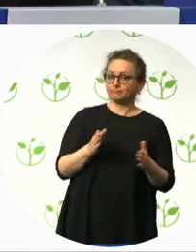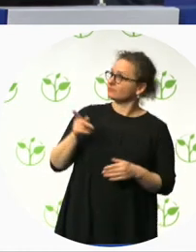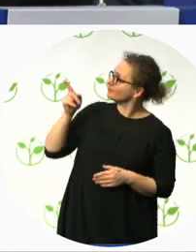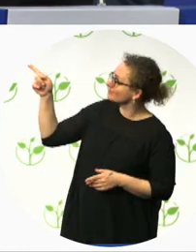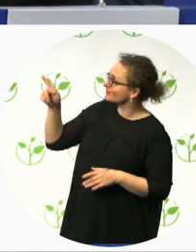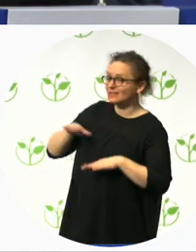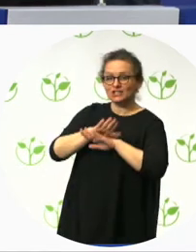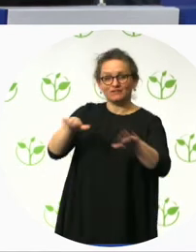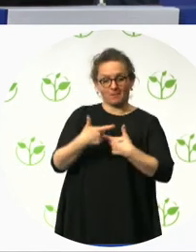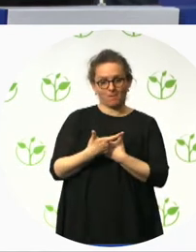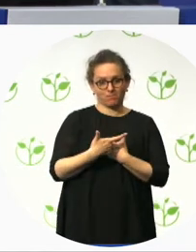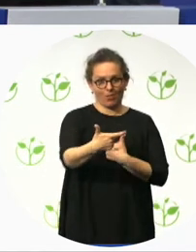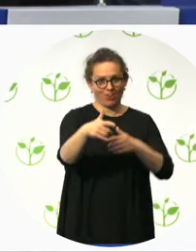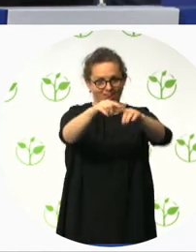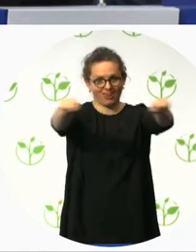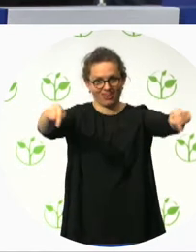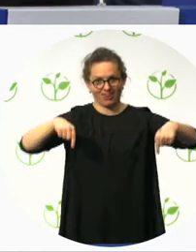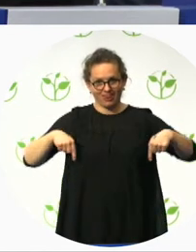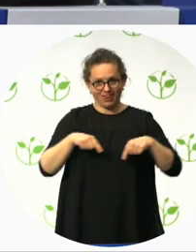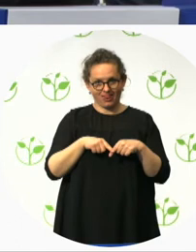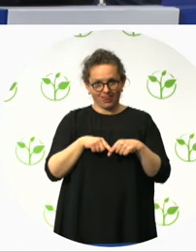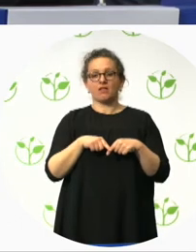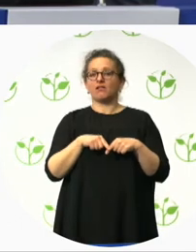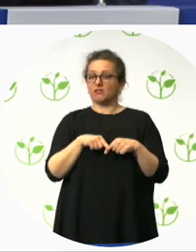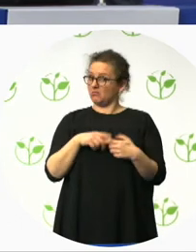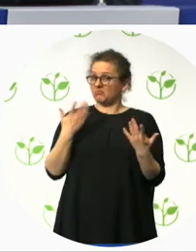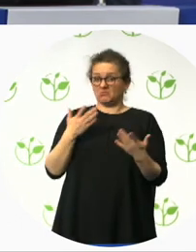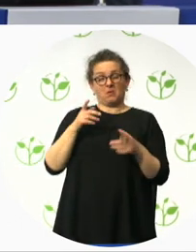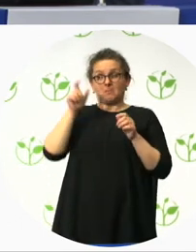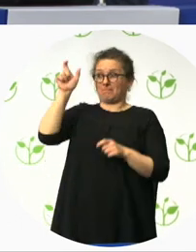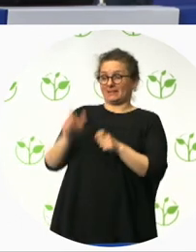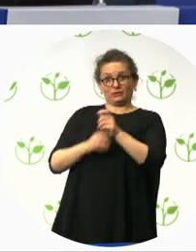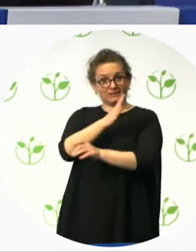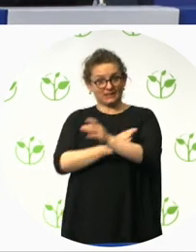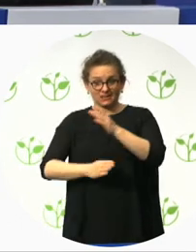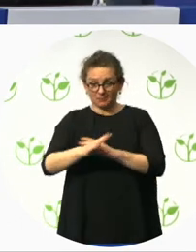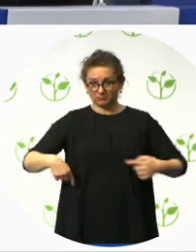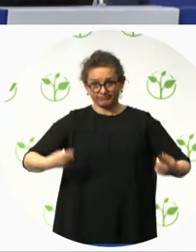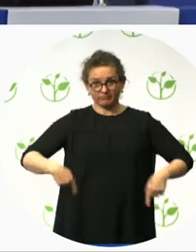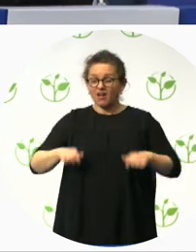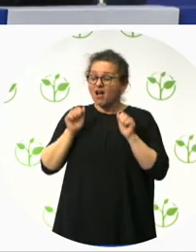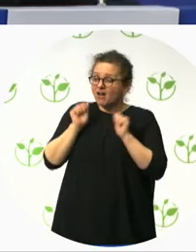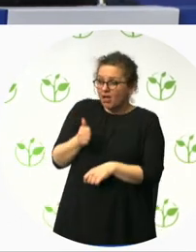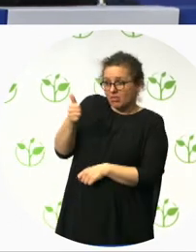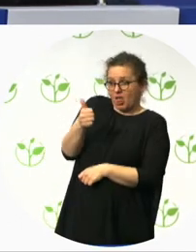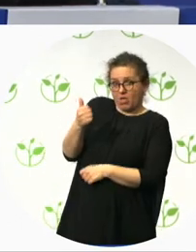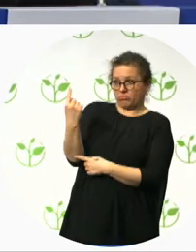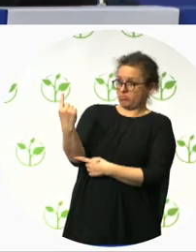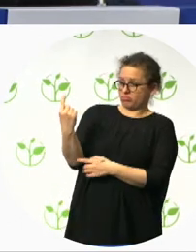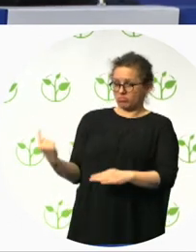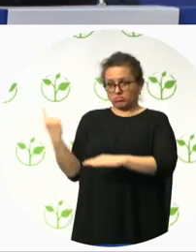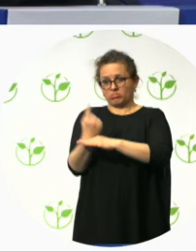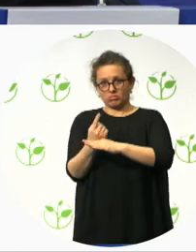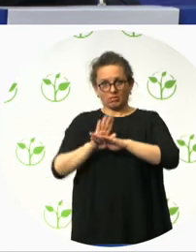that without requiring assistance from, uh, from staff, which is so important. So, to sum up really, I think as a, client,